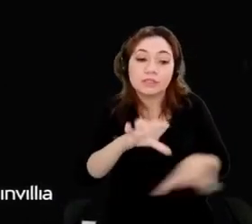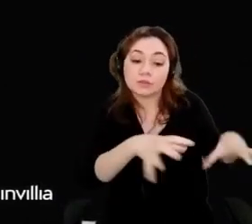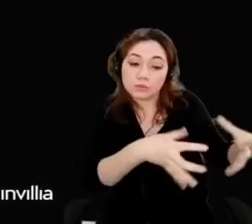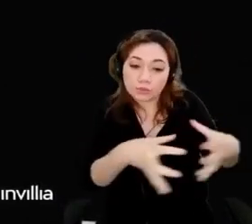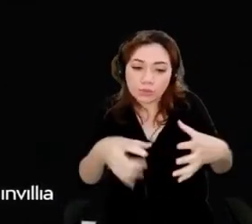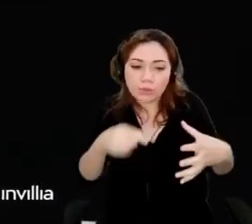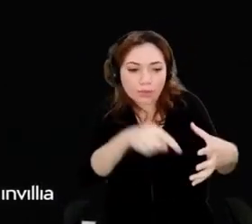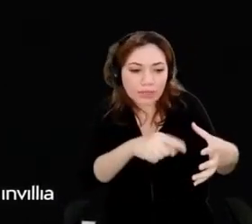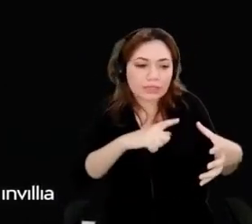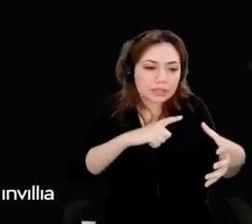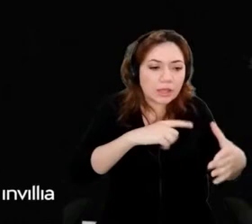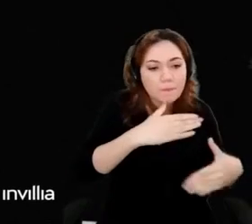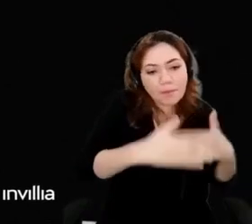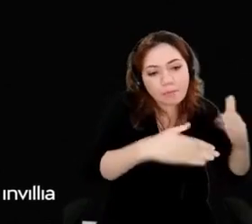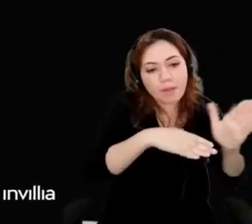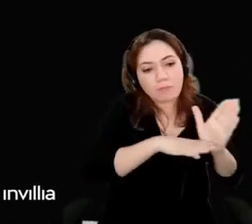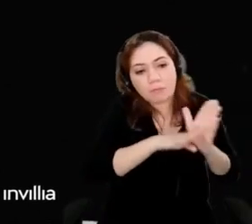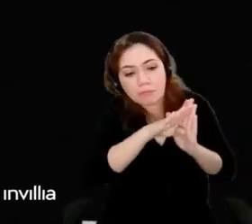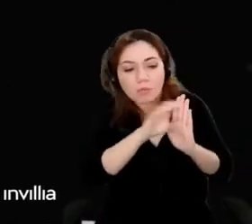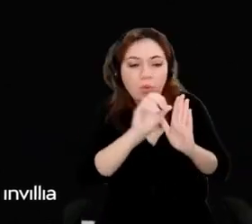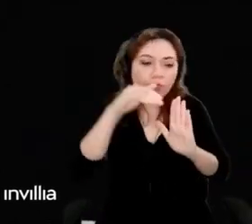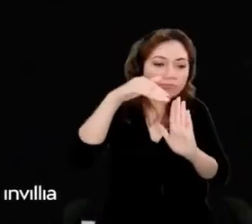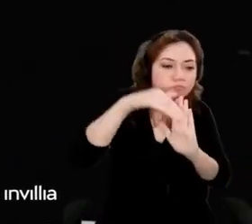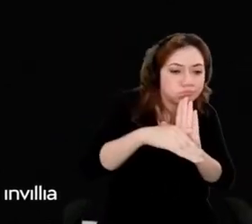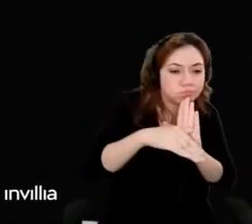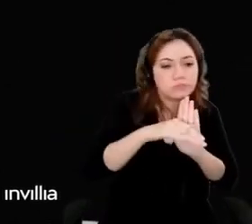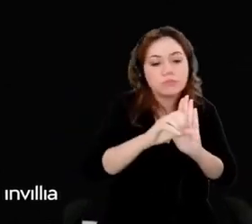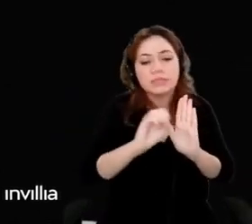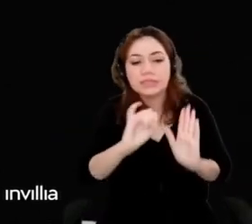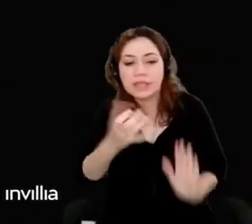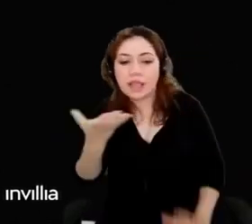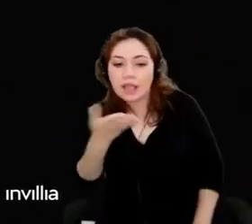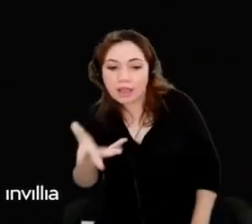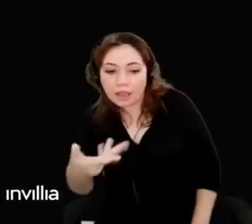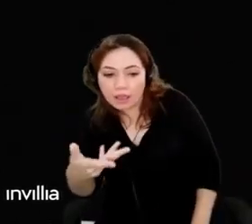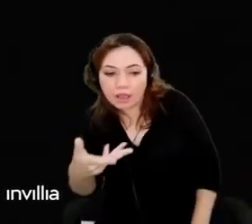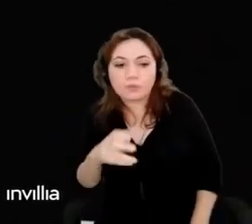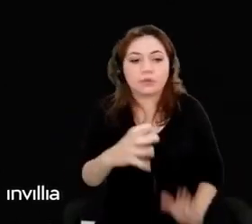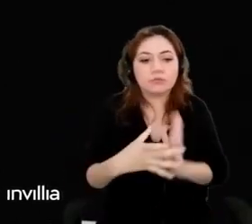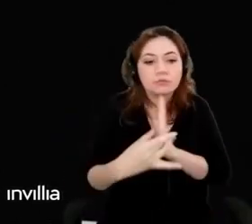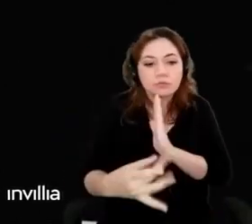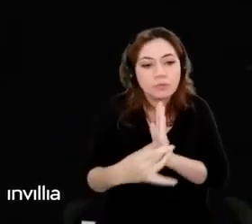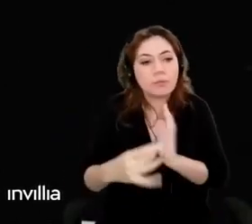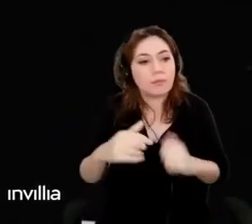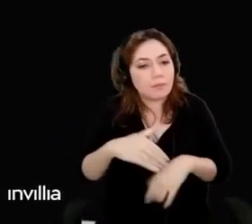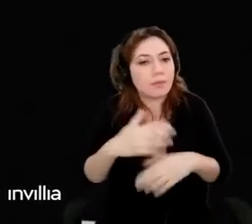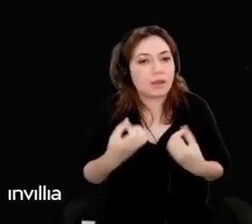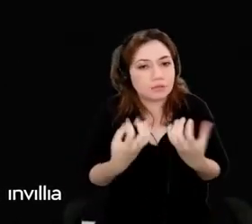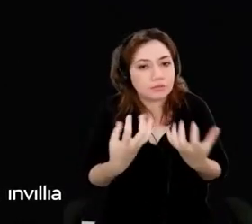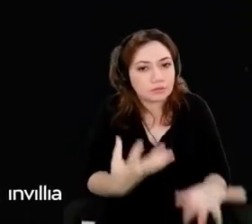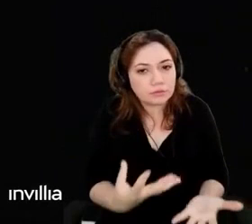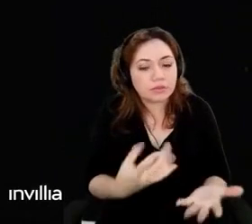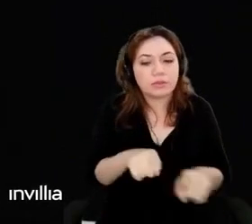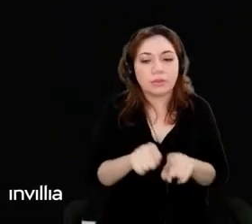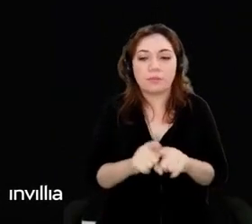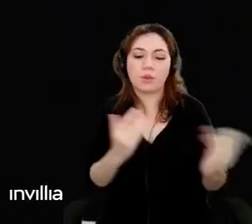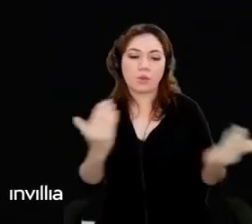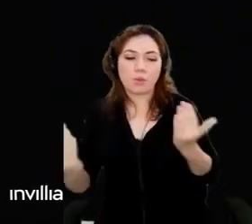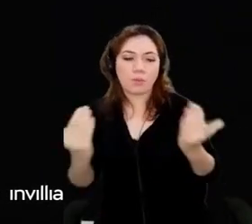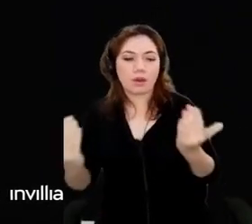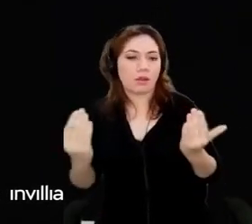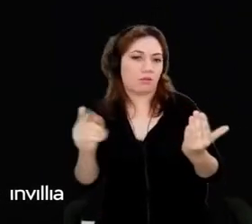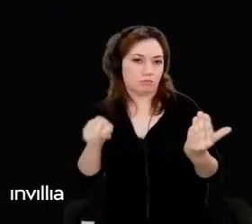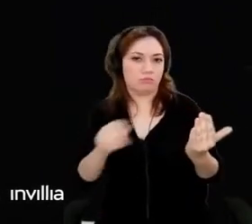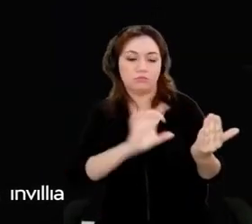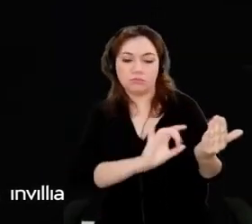or decreasing the speed and quality of delivering, and compare them. On the